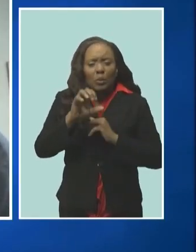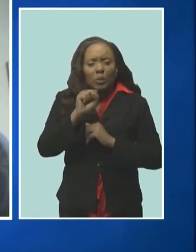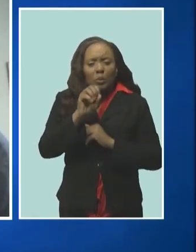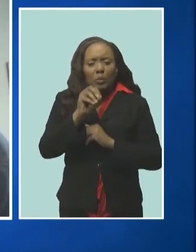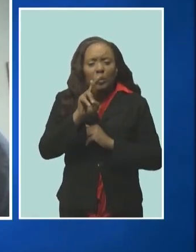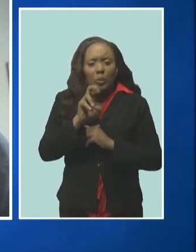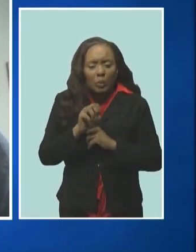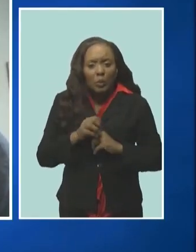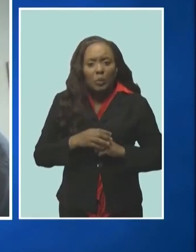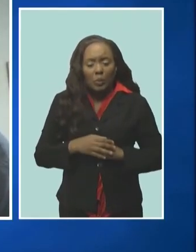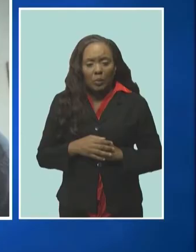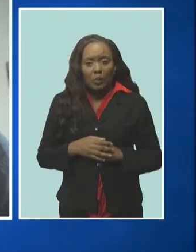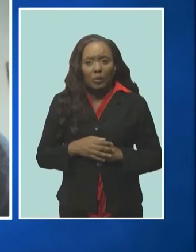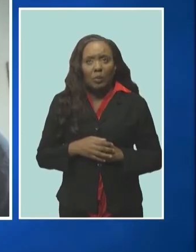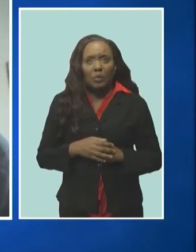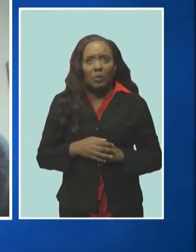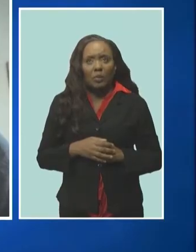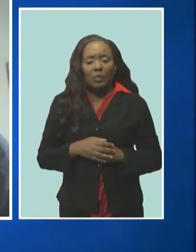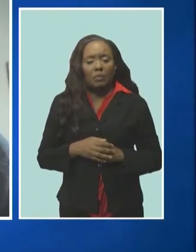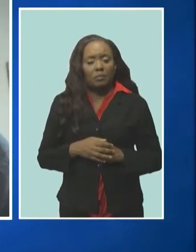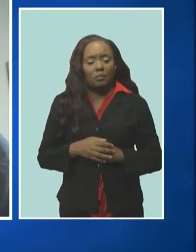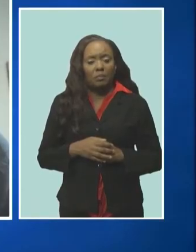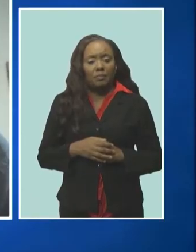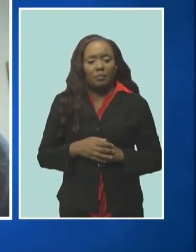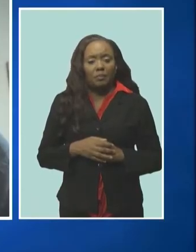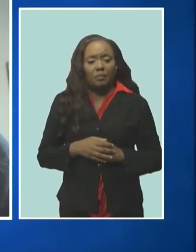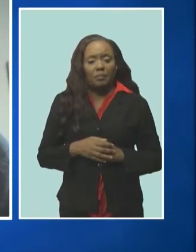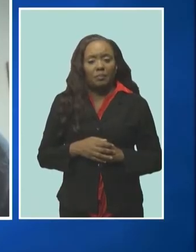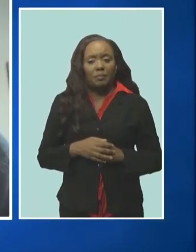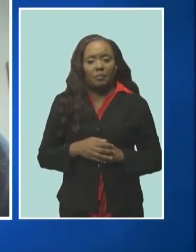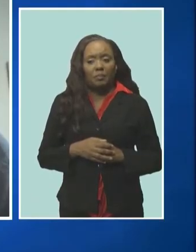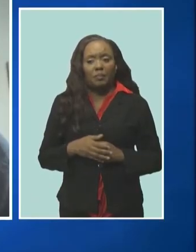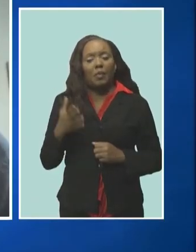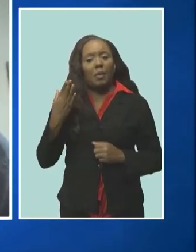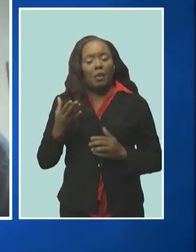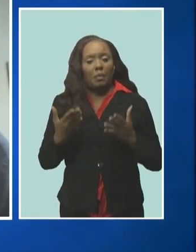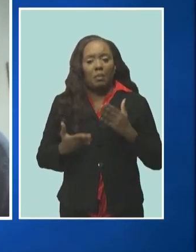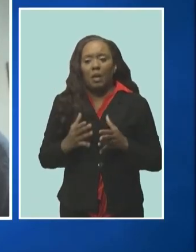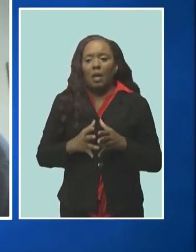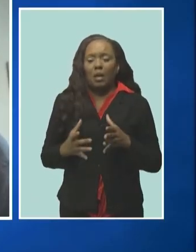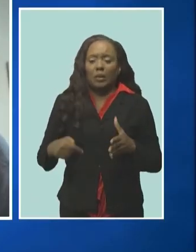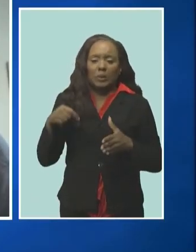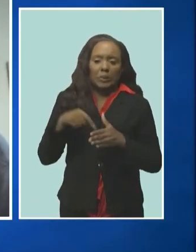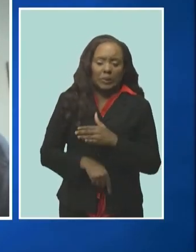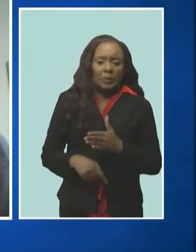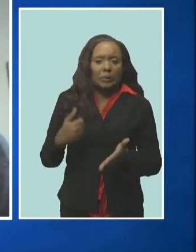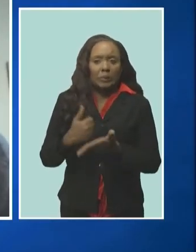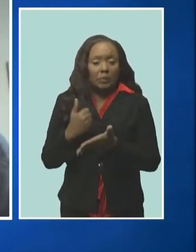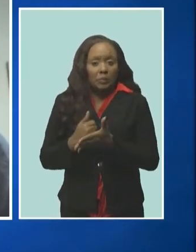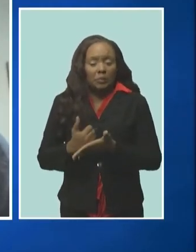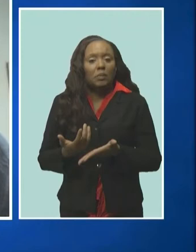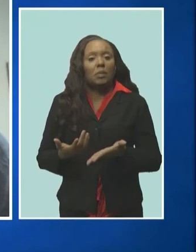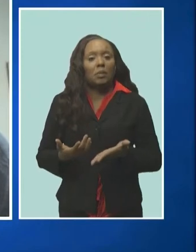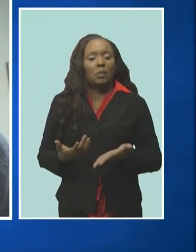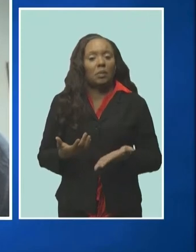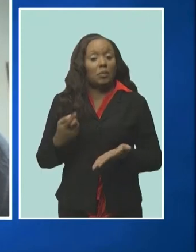and obviously require quite significant and intense treatment other things which horses are very